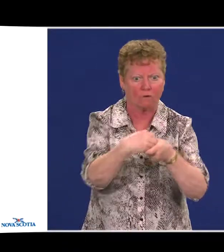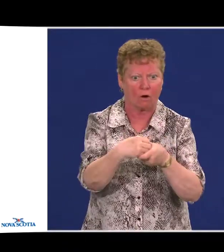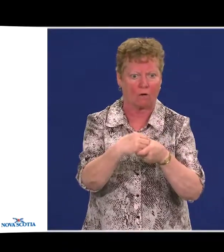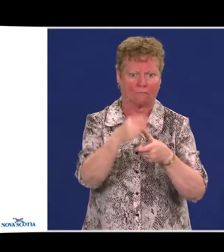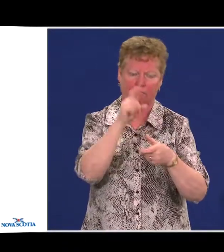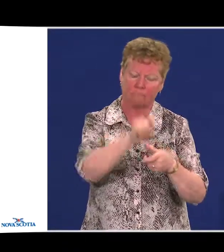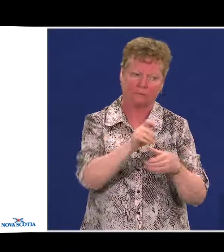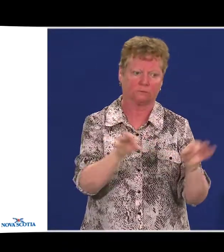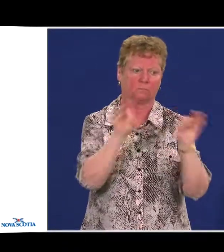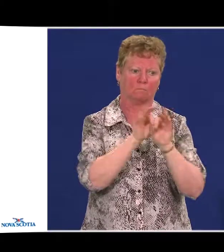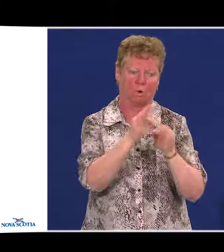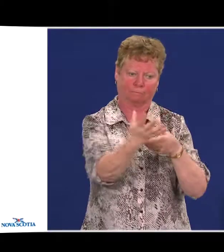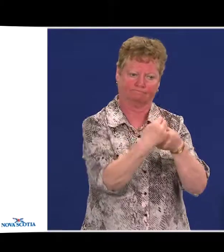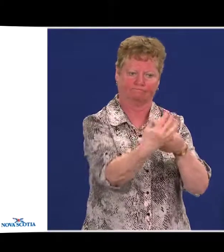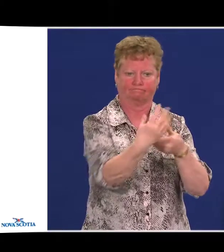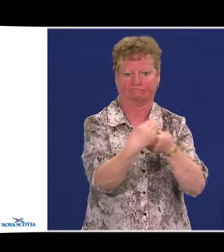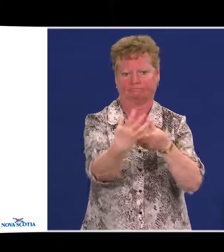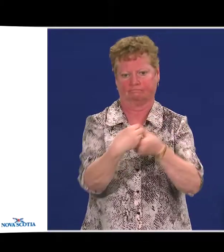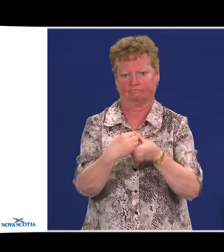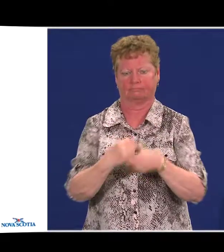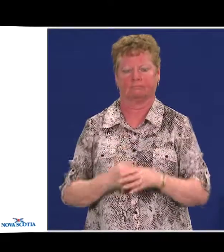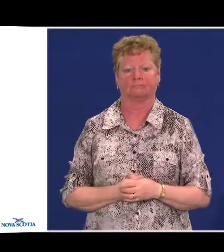of the process.